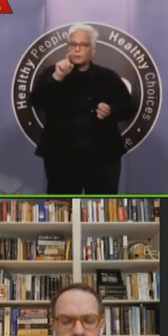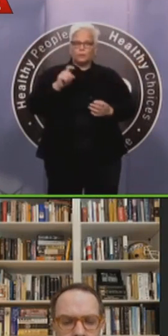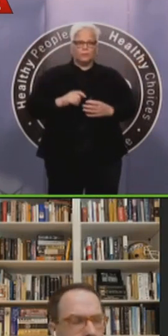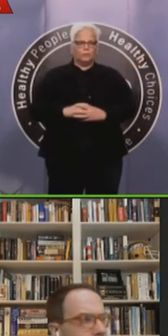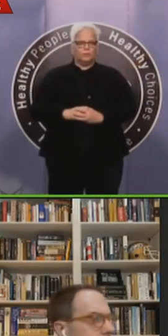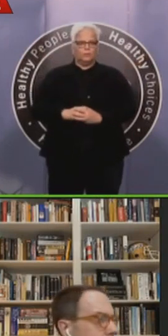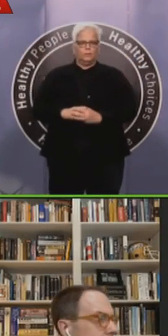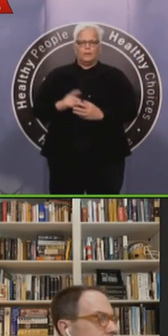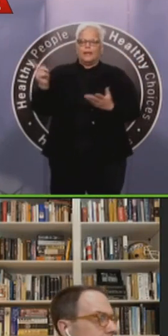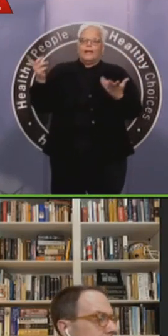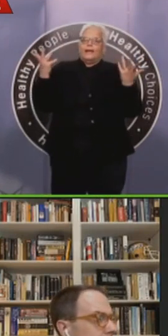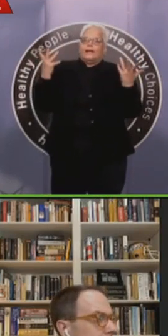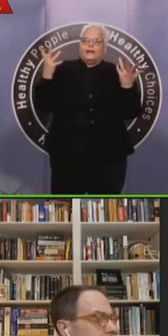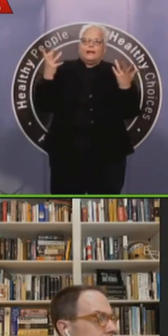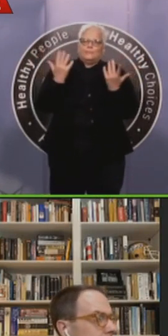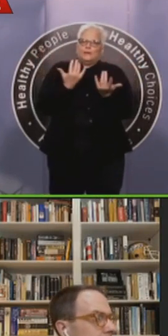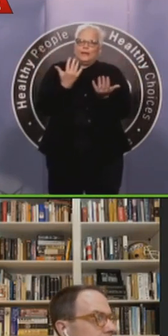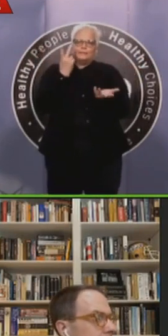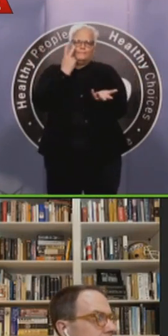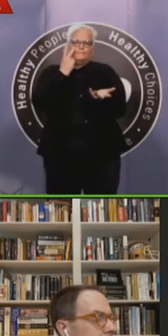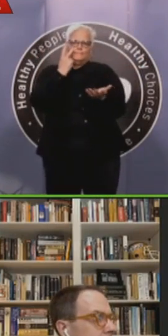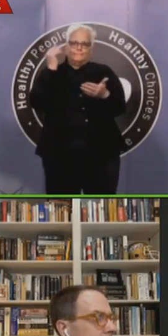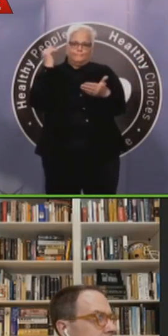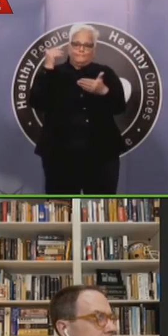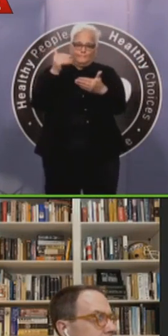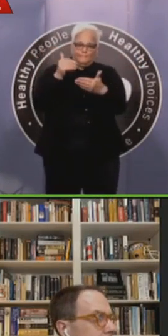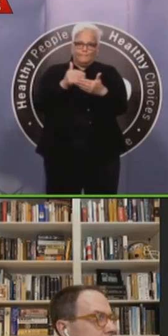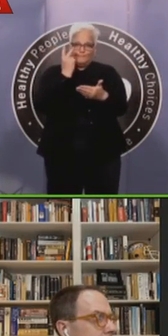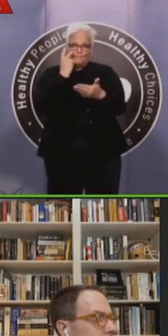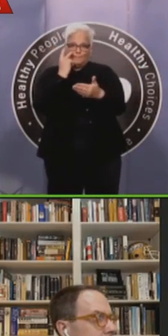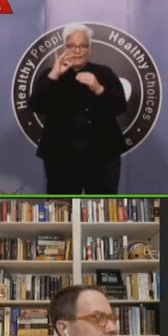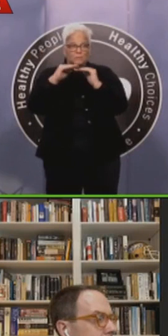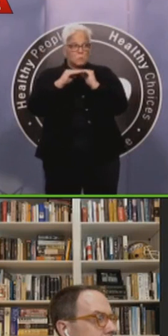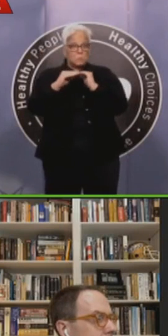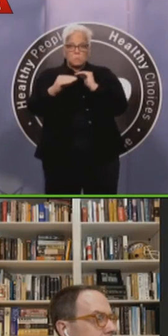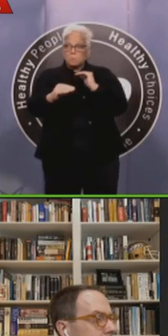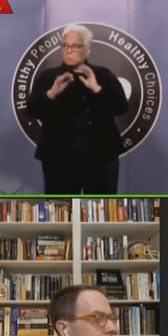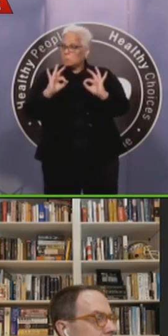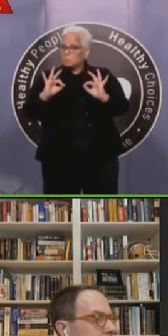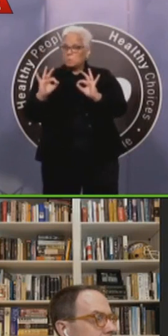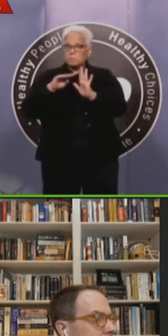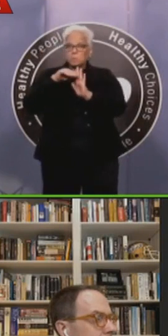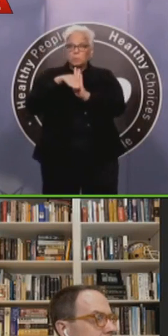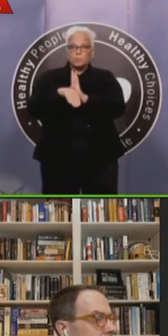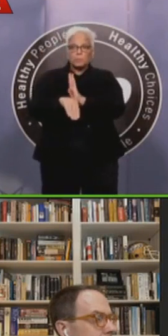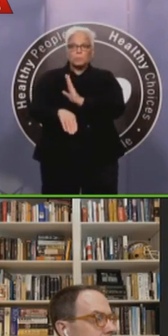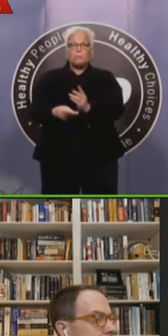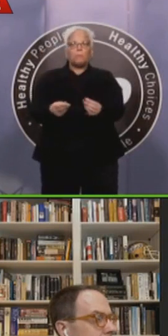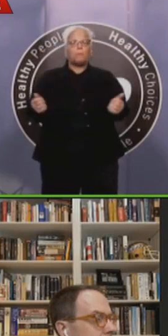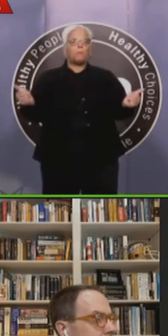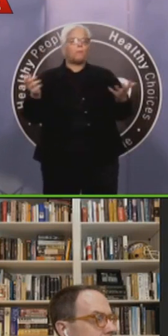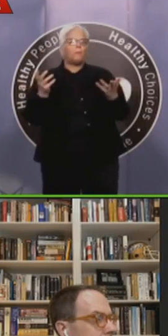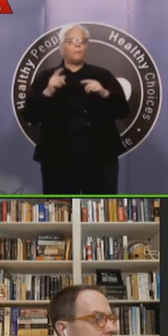hospitals draw in people from all over the region. Do we have any, uh, we have an idea on how many people are having to be transported